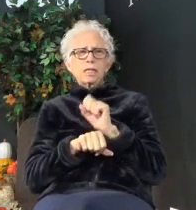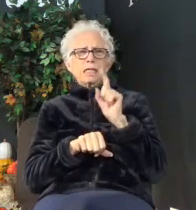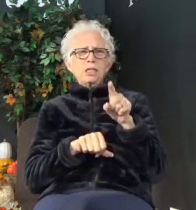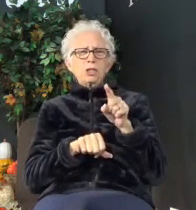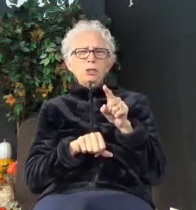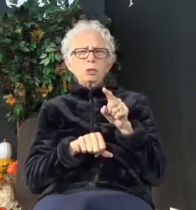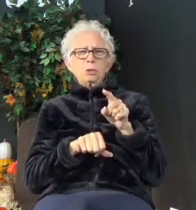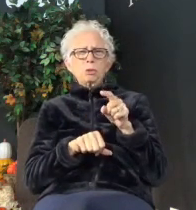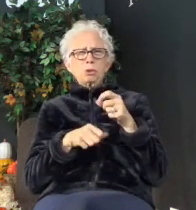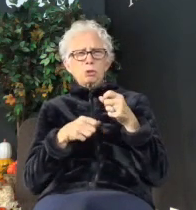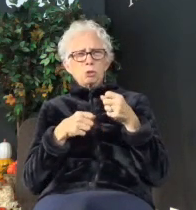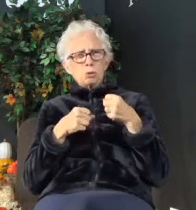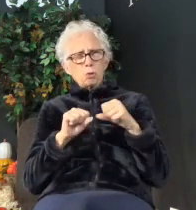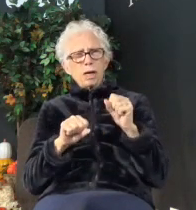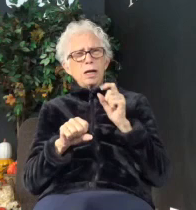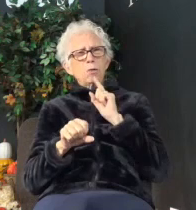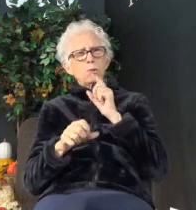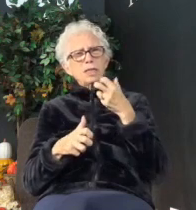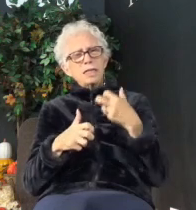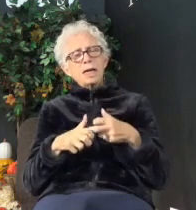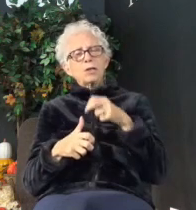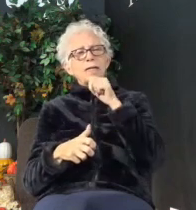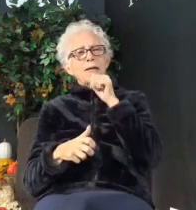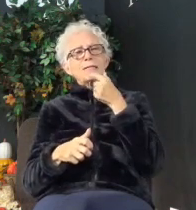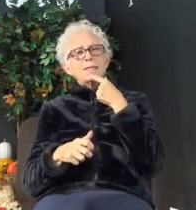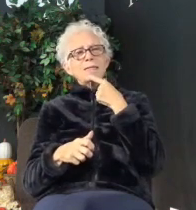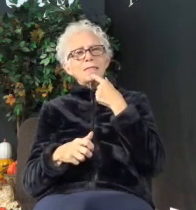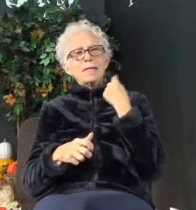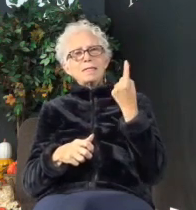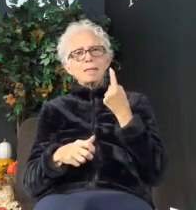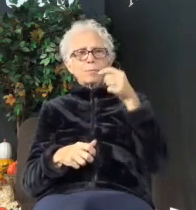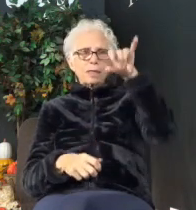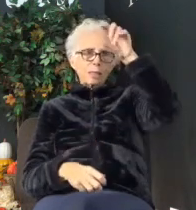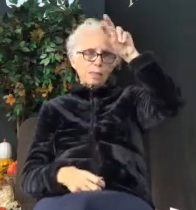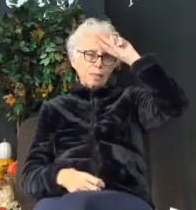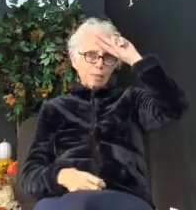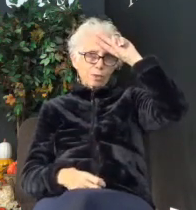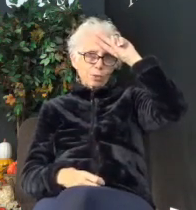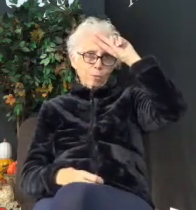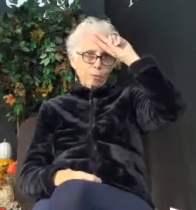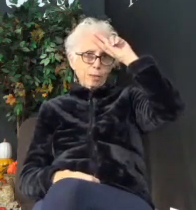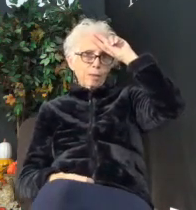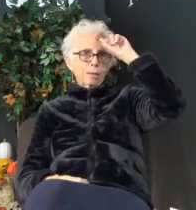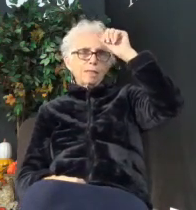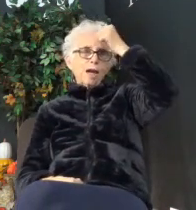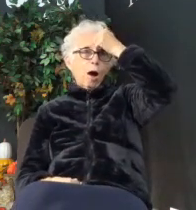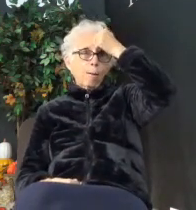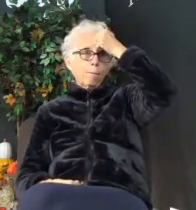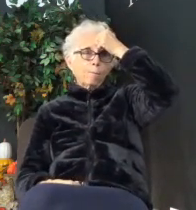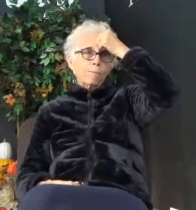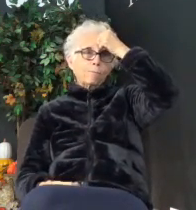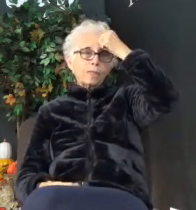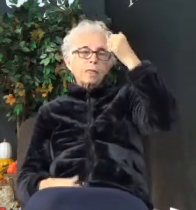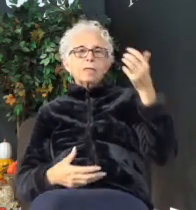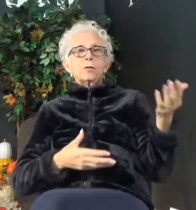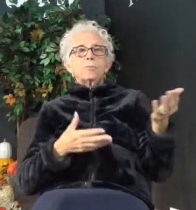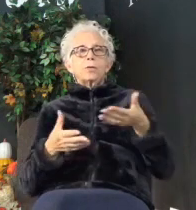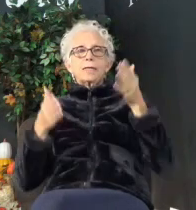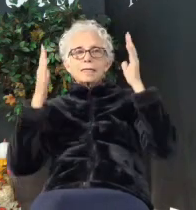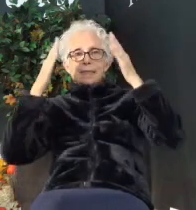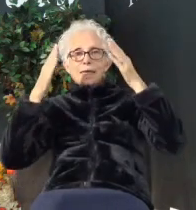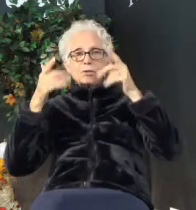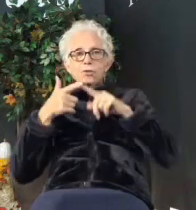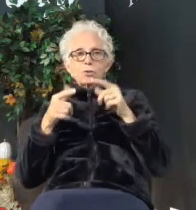really hard just not to say something dumb or to do something that's going to bring attention to yourself